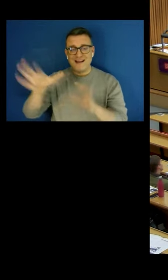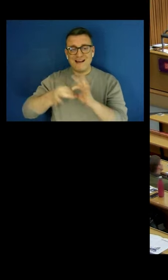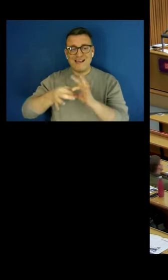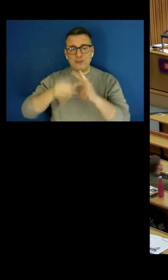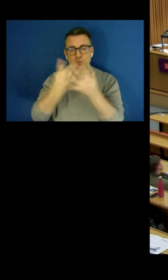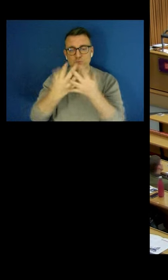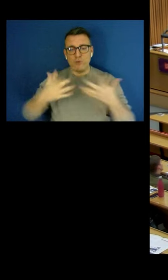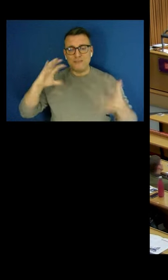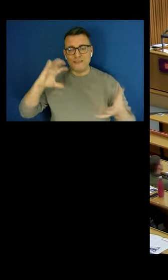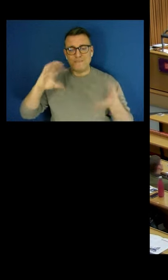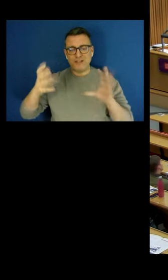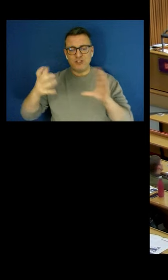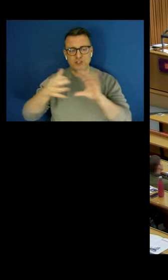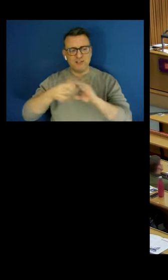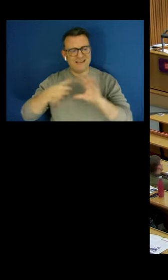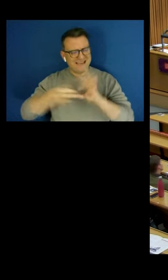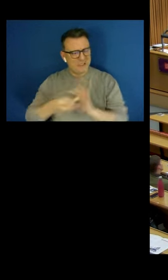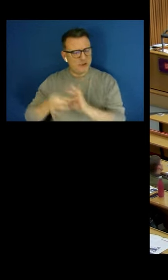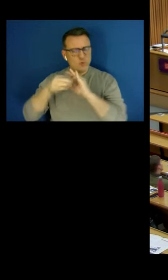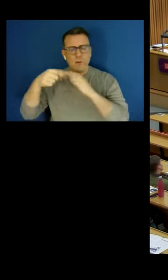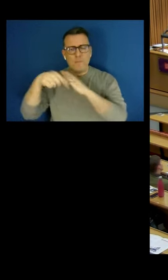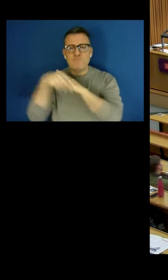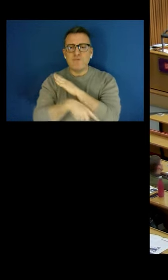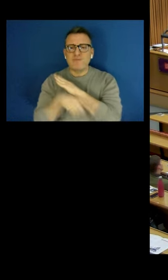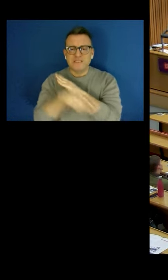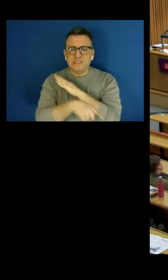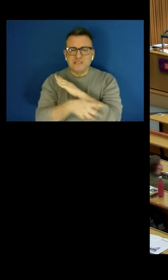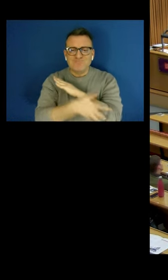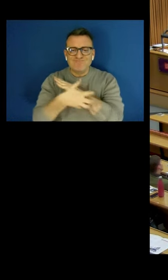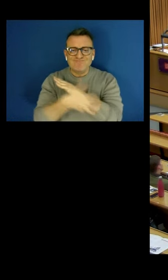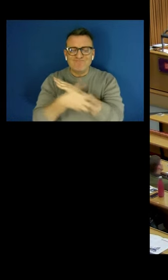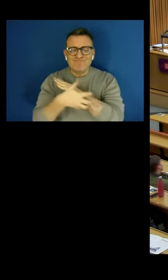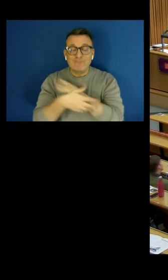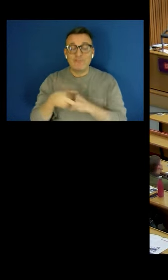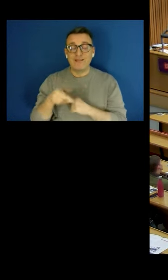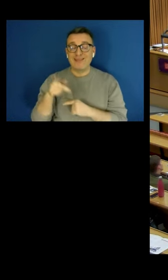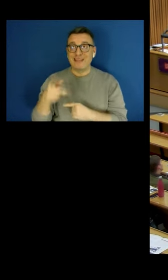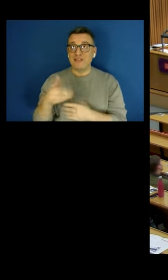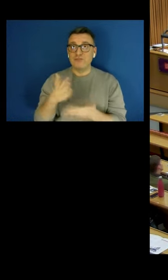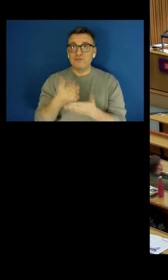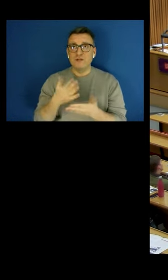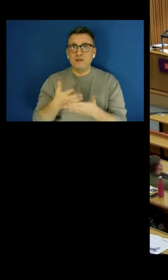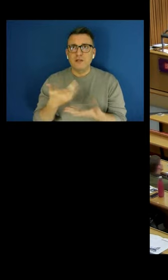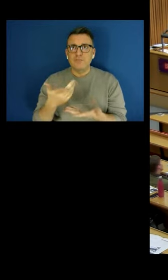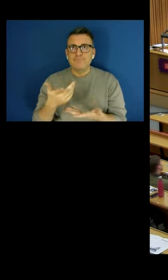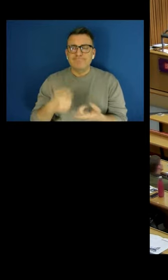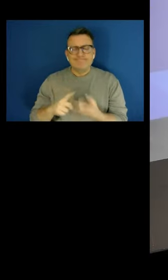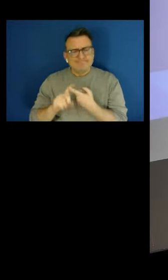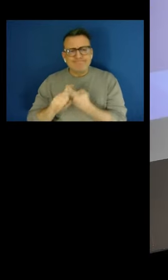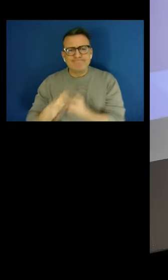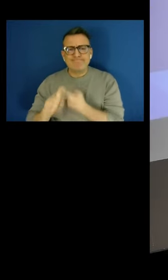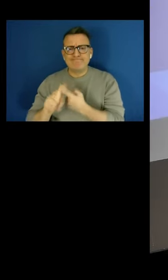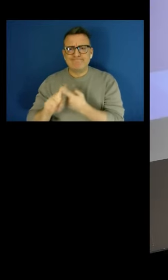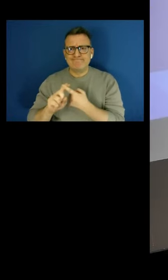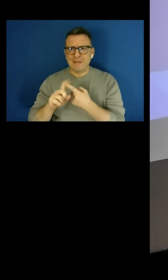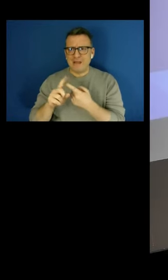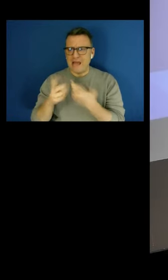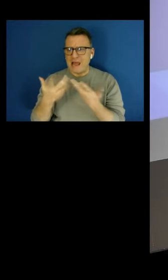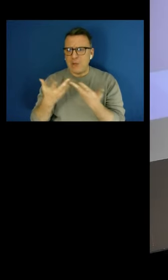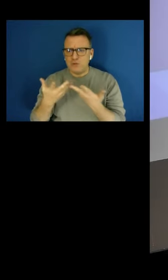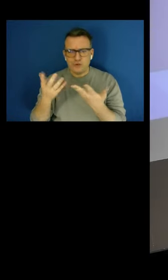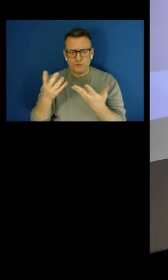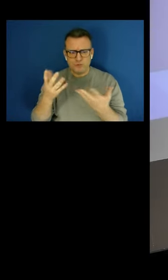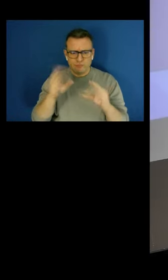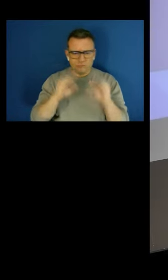So it has always been a really good anchor and a good metric to understand the different